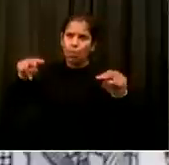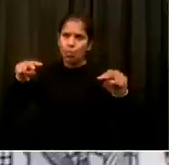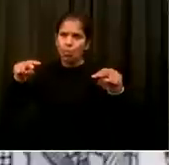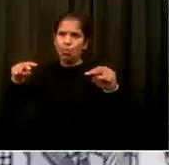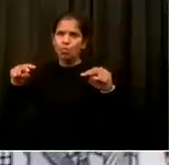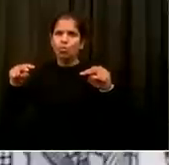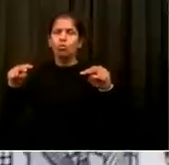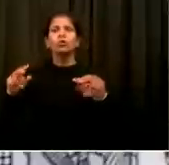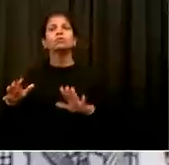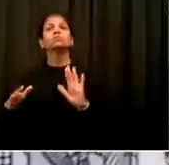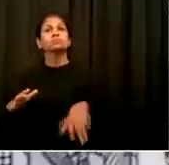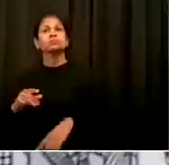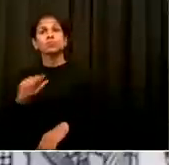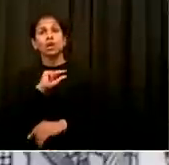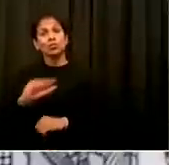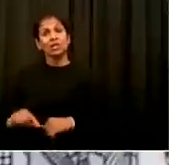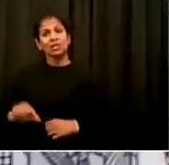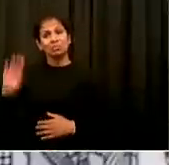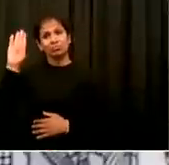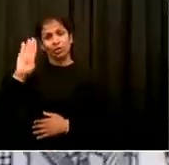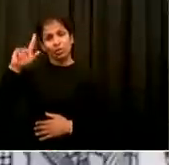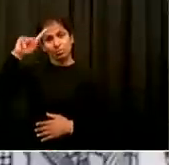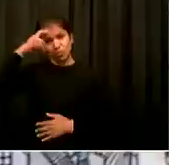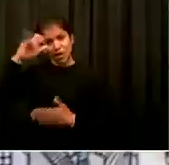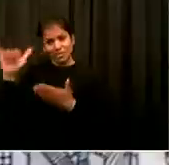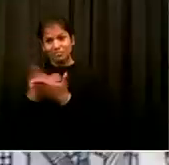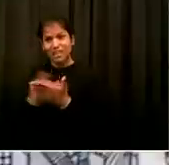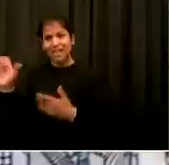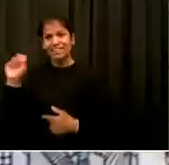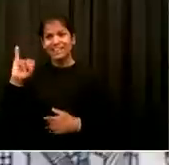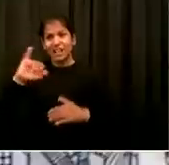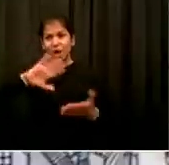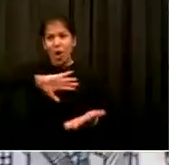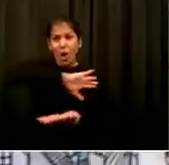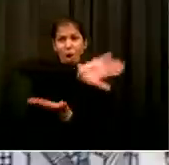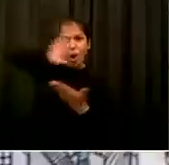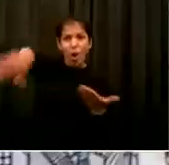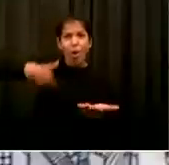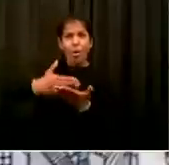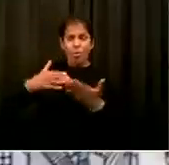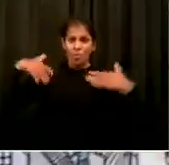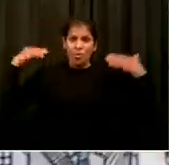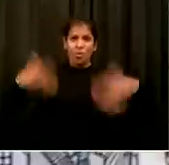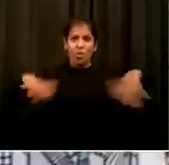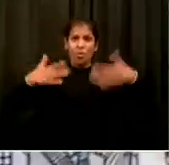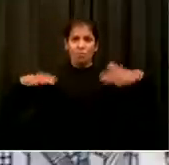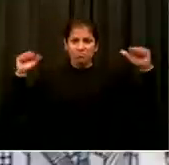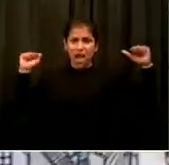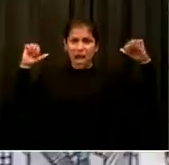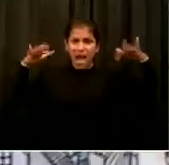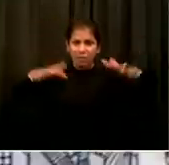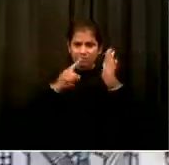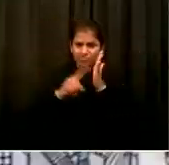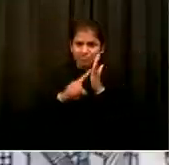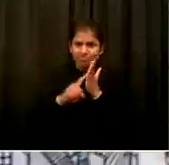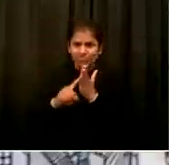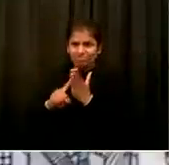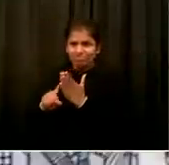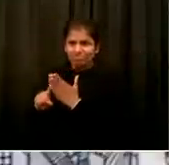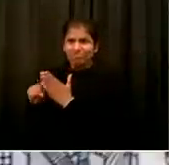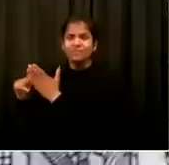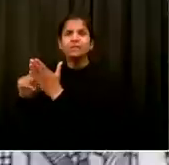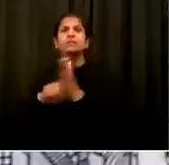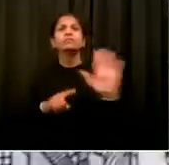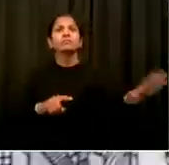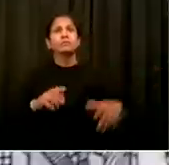here. And obviously the emphasis on testing, but where enforcement is necessary, it continues, it continues deeply. And I want to thank all the men and women of our